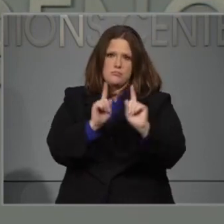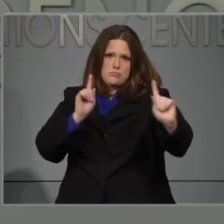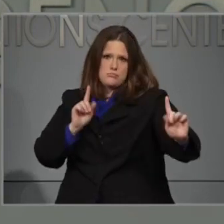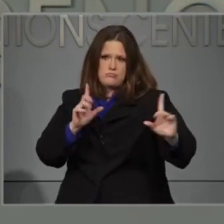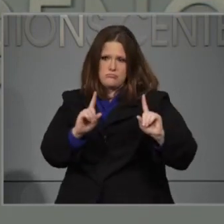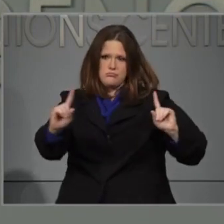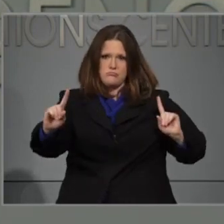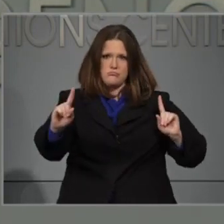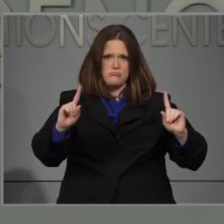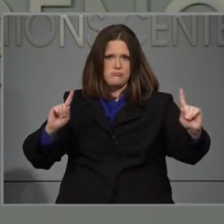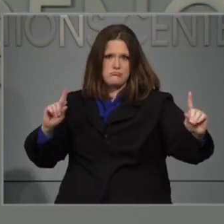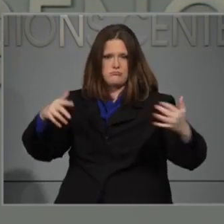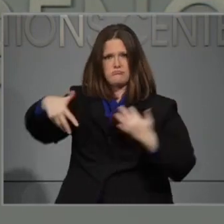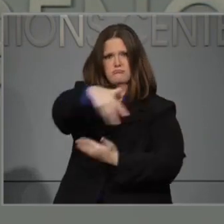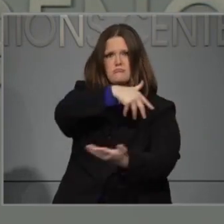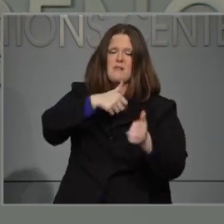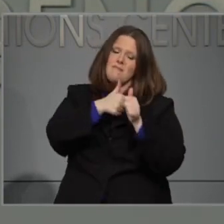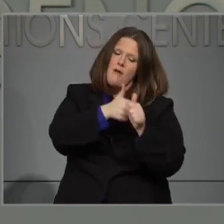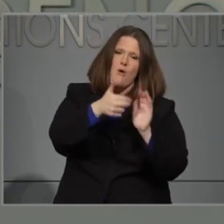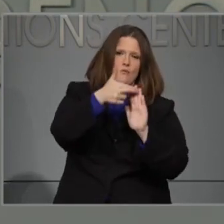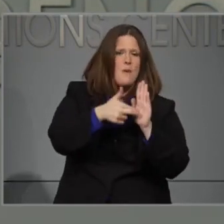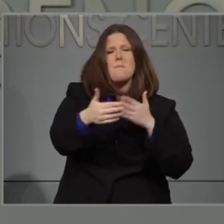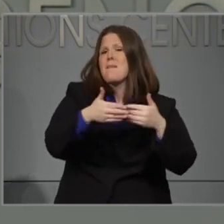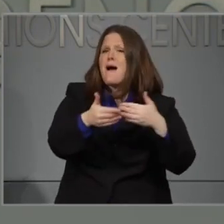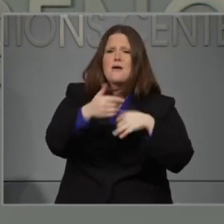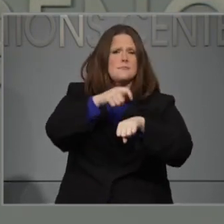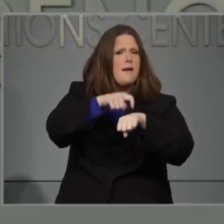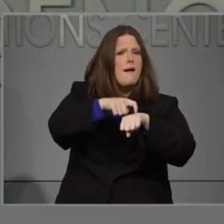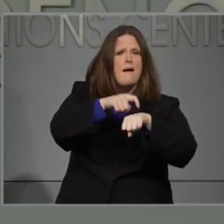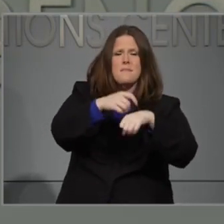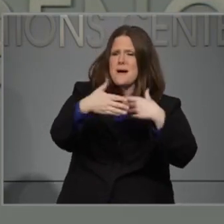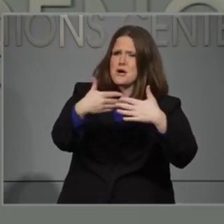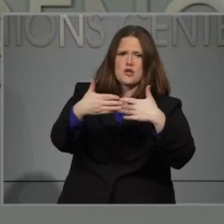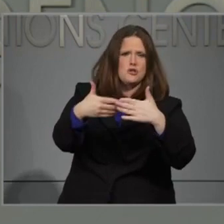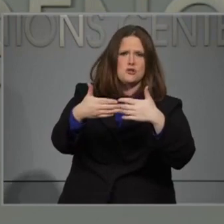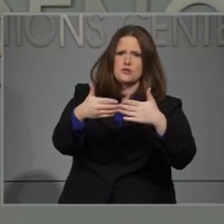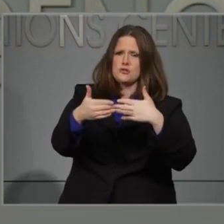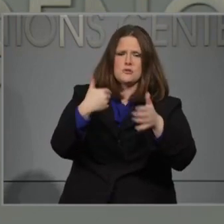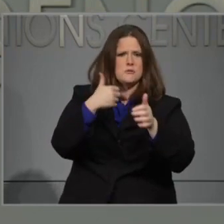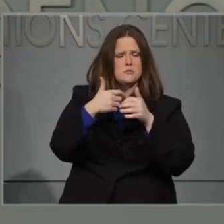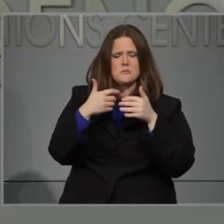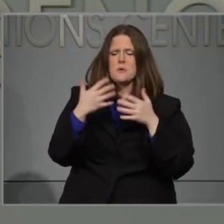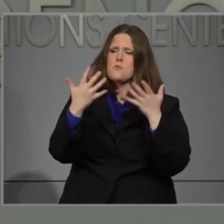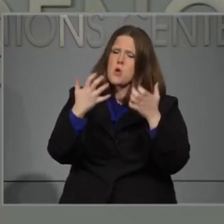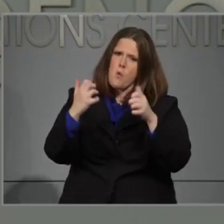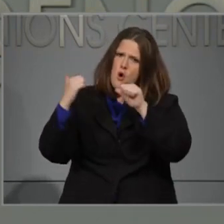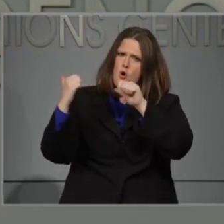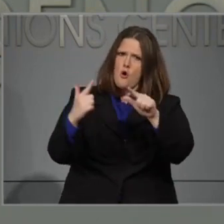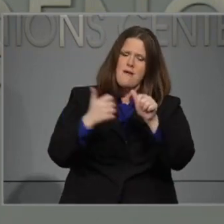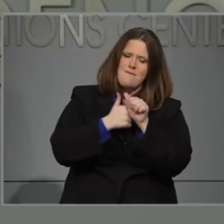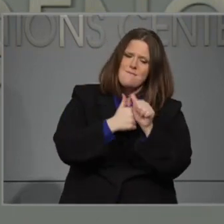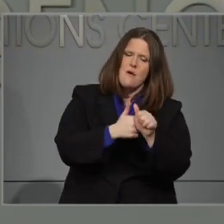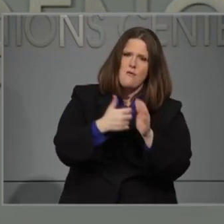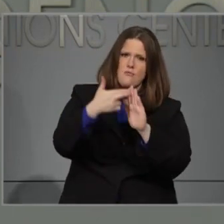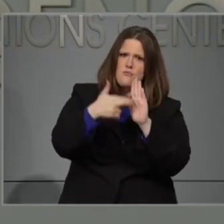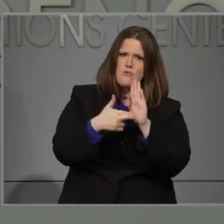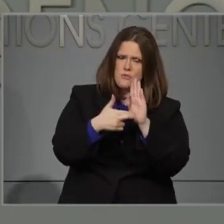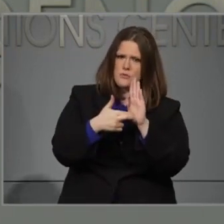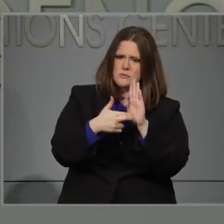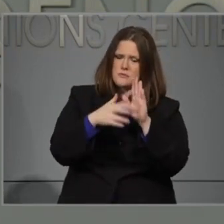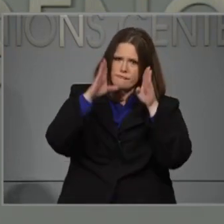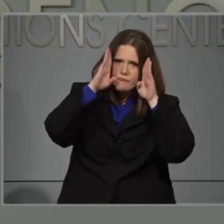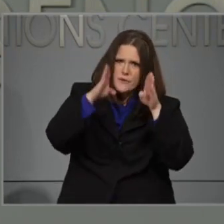all of the precautions that are in our guidelines, no matter the time. And we'd really want everyone to follow those guidelines really